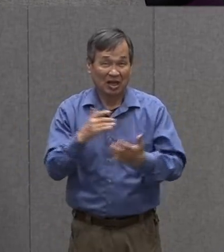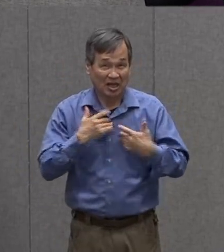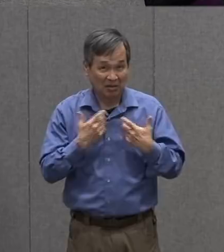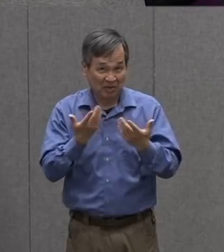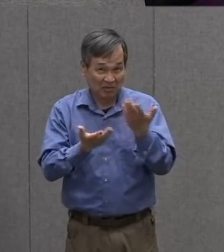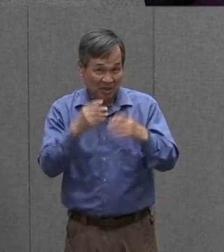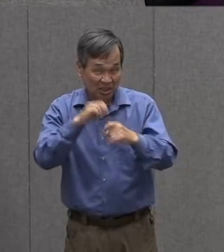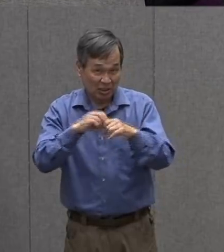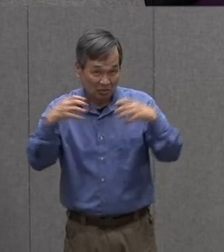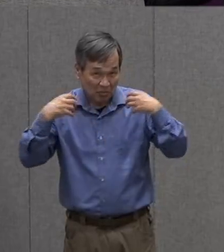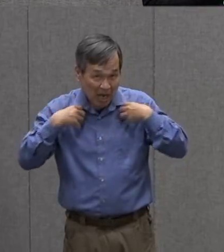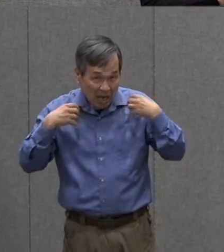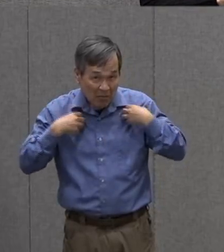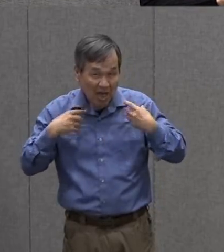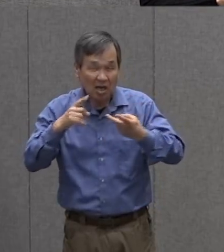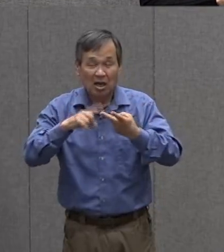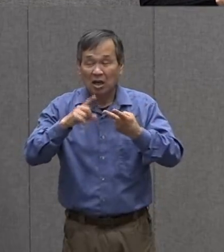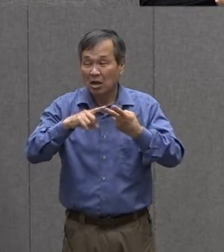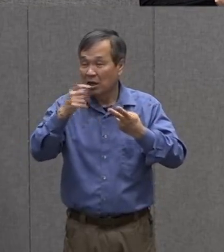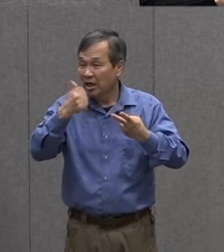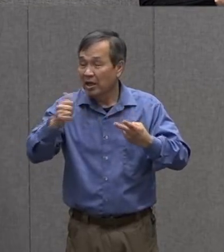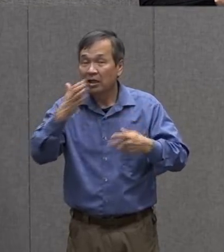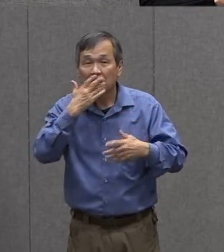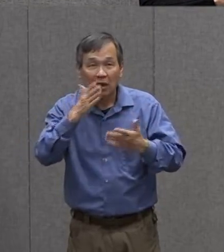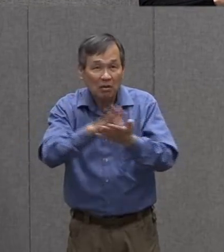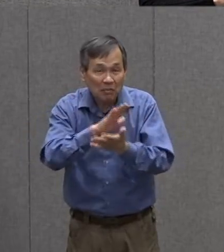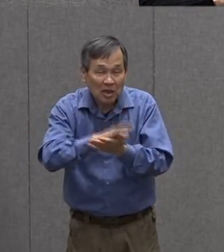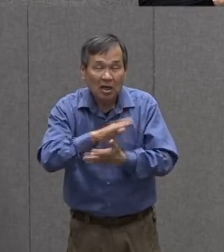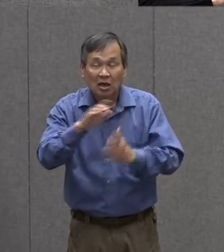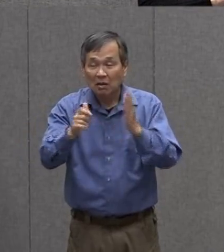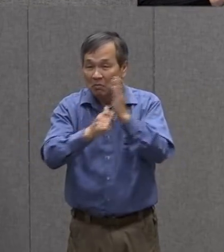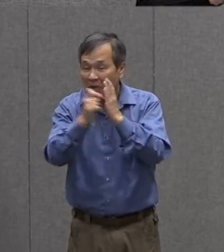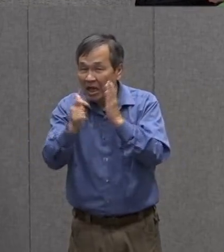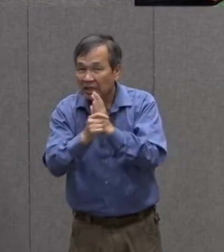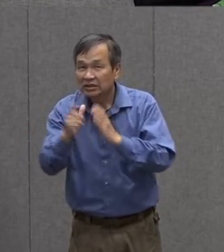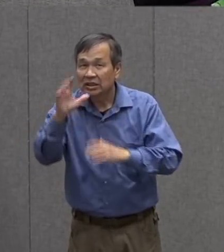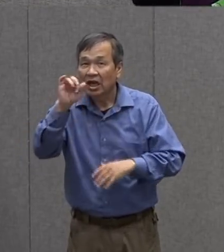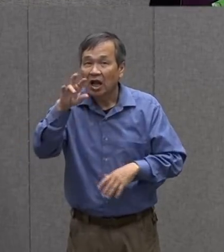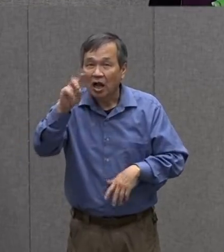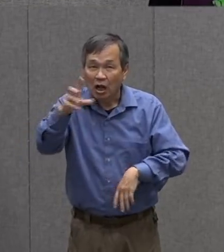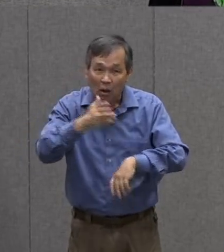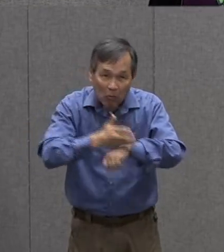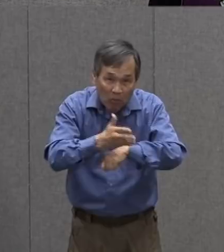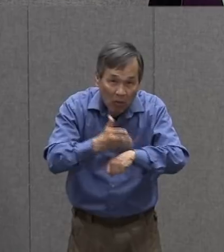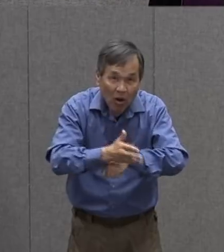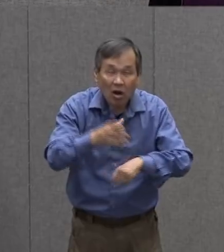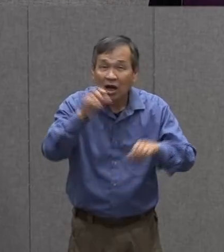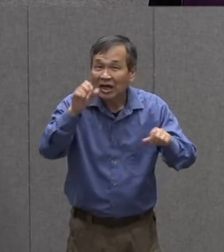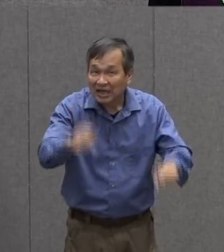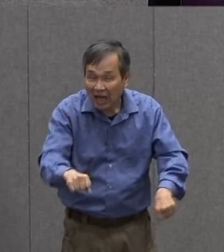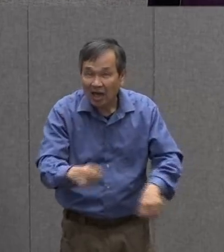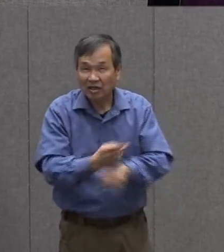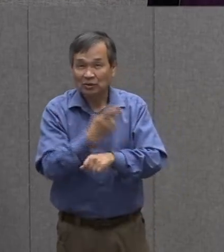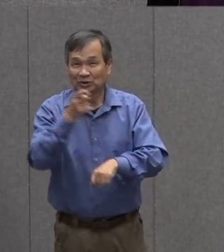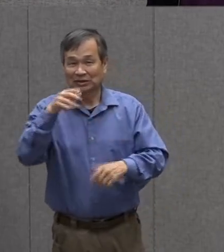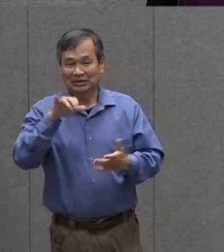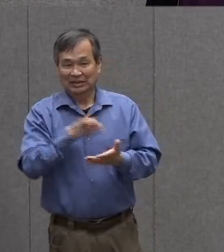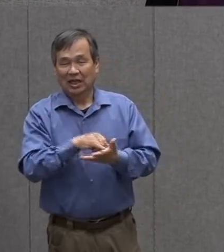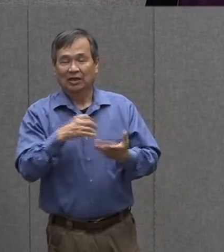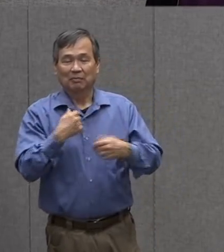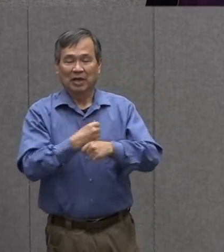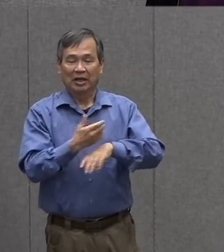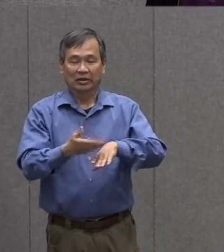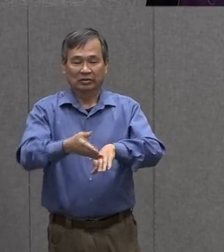if you have any colored paper or magazines or cardboard laying around you can use that to make a cover